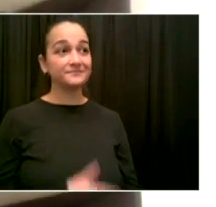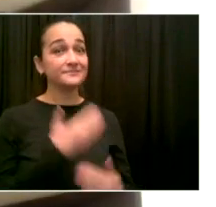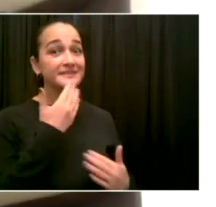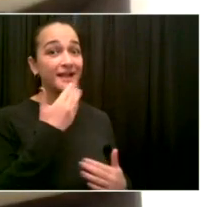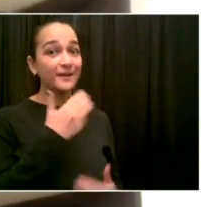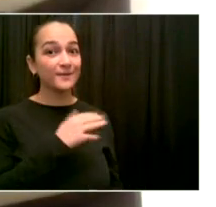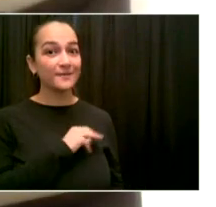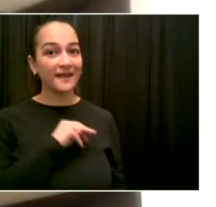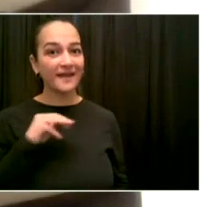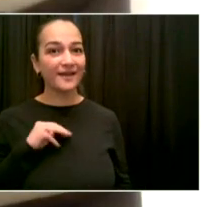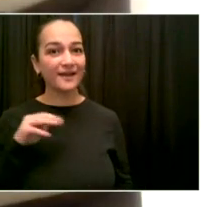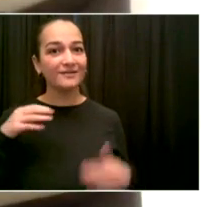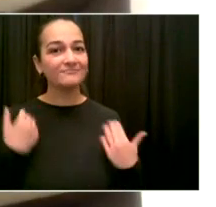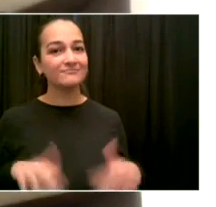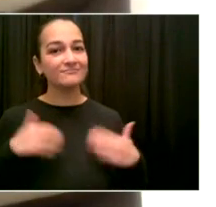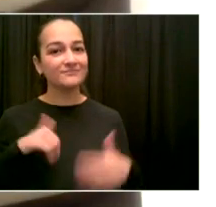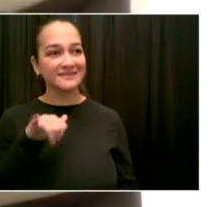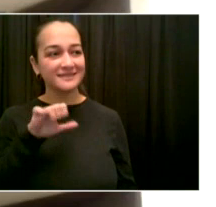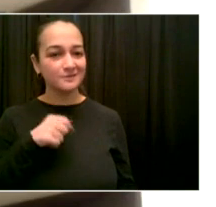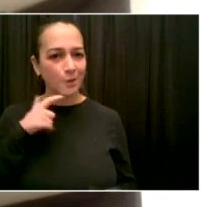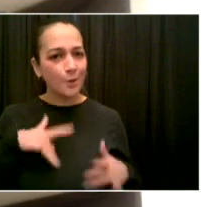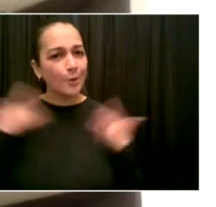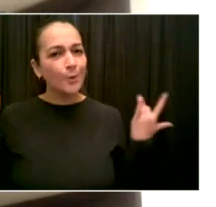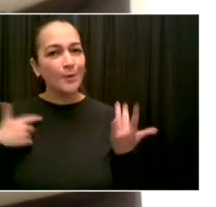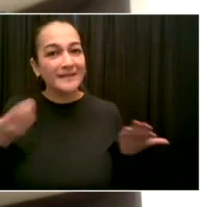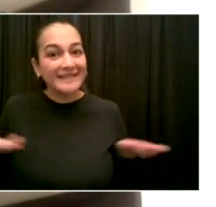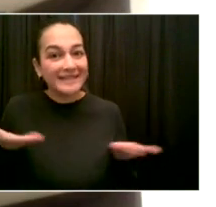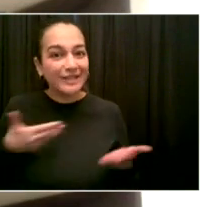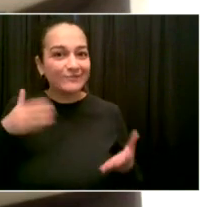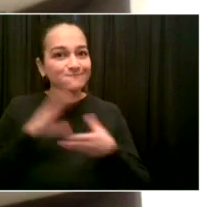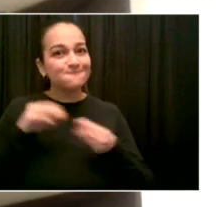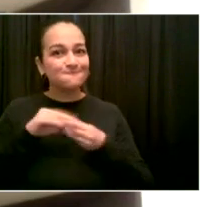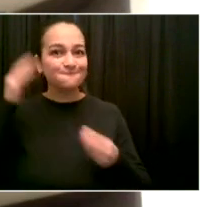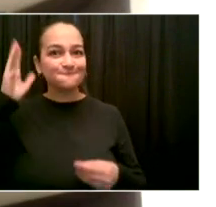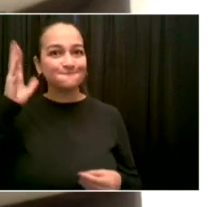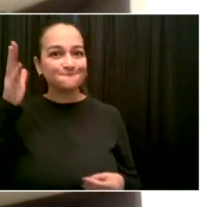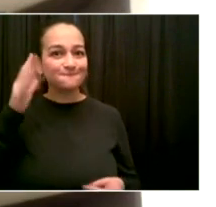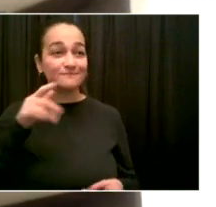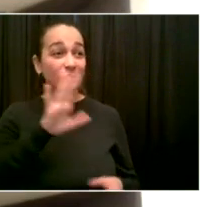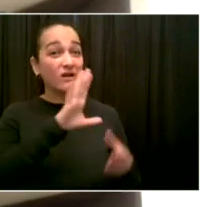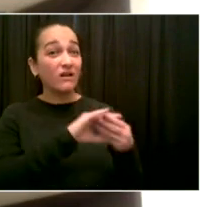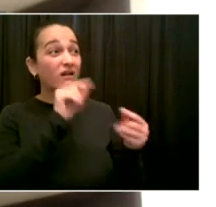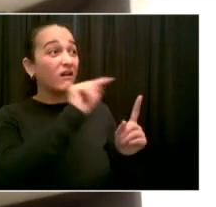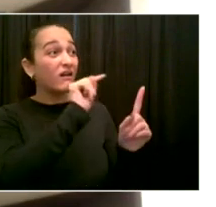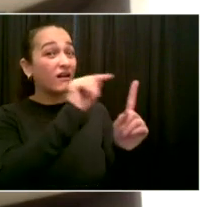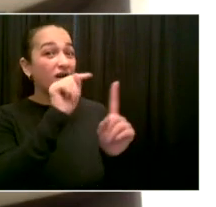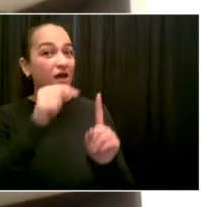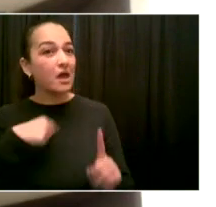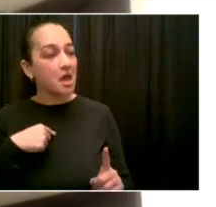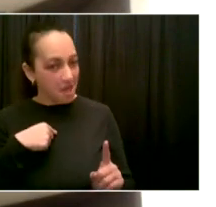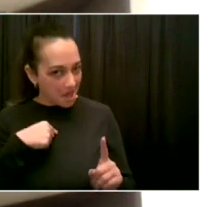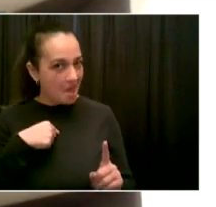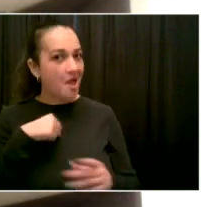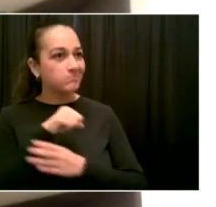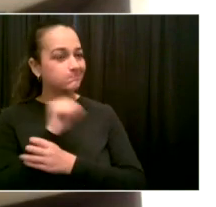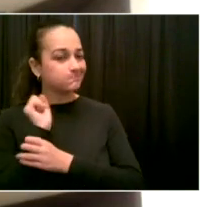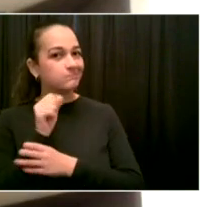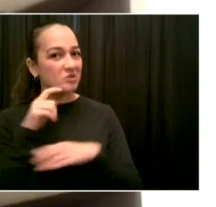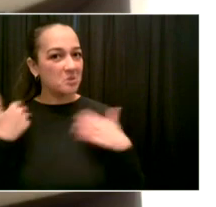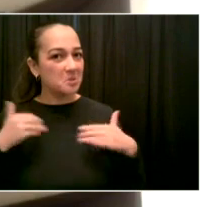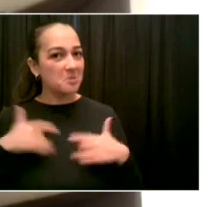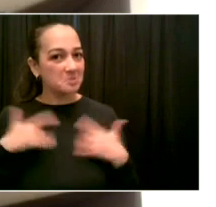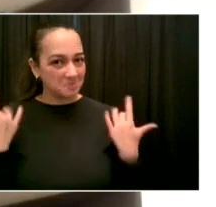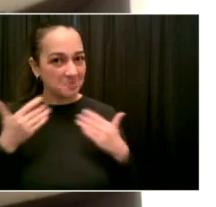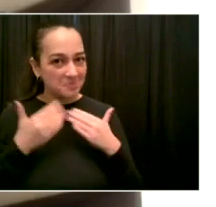Dr. Pomeroy and Dr. Al-Sadr. Thank you, Mr. Mayor. The truth is that we don't know when the next public health